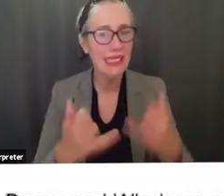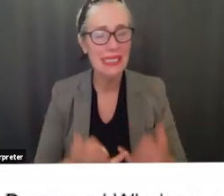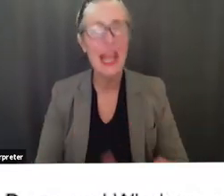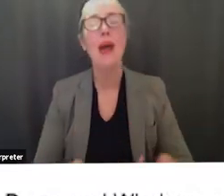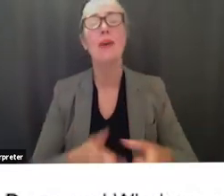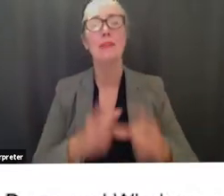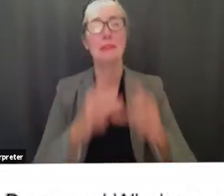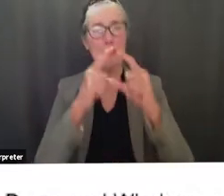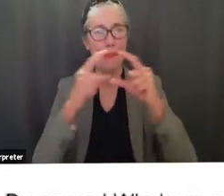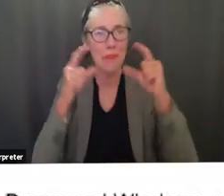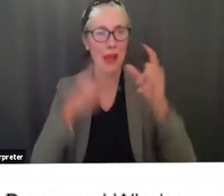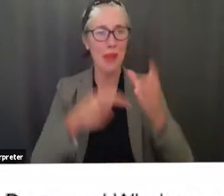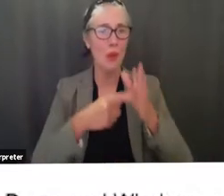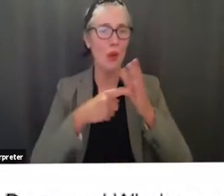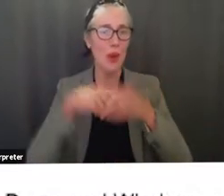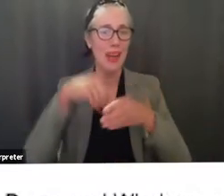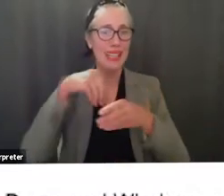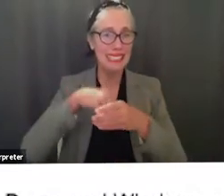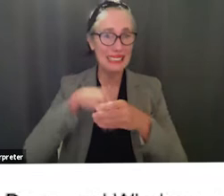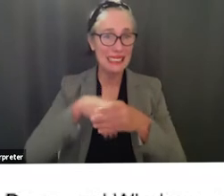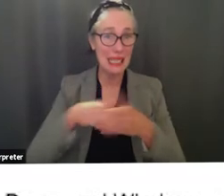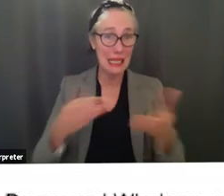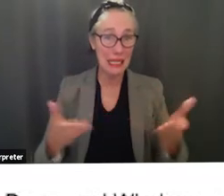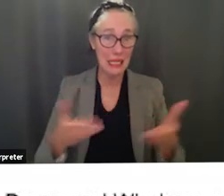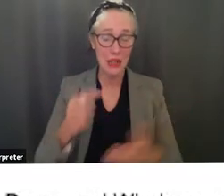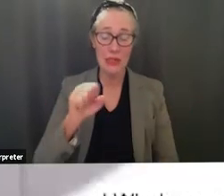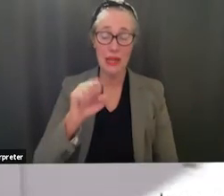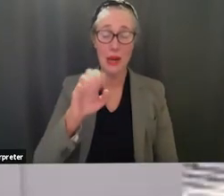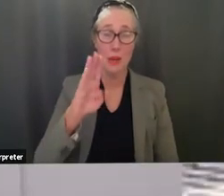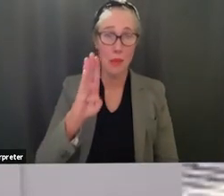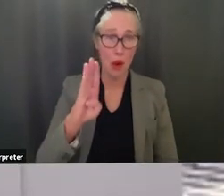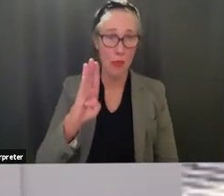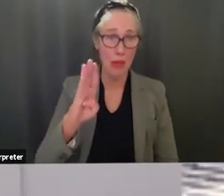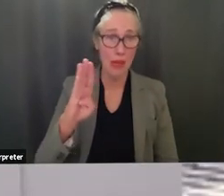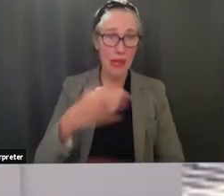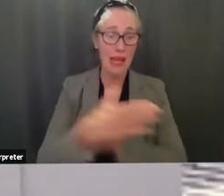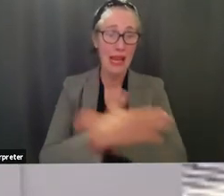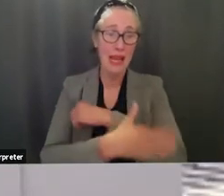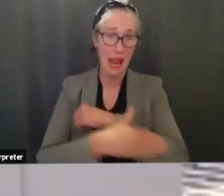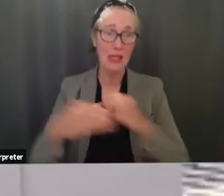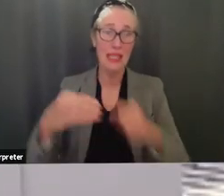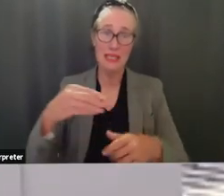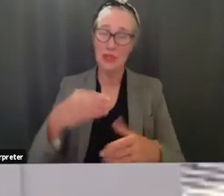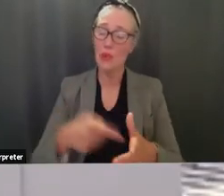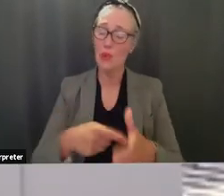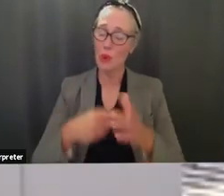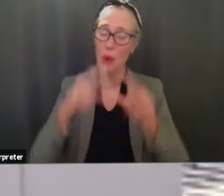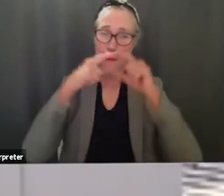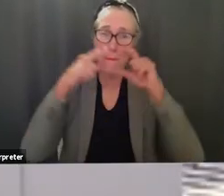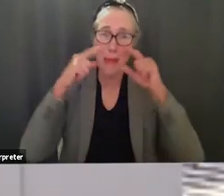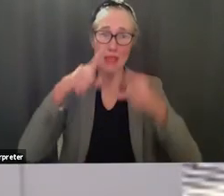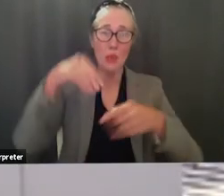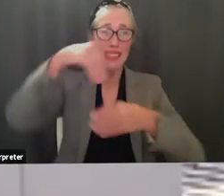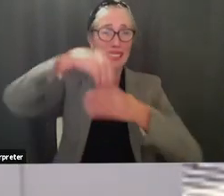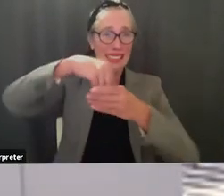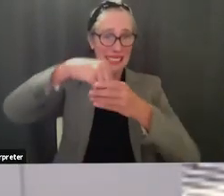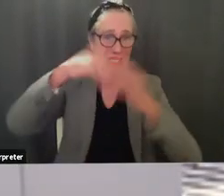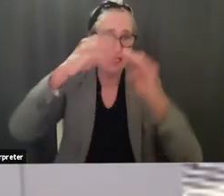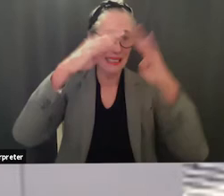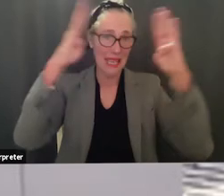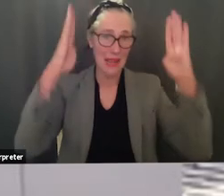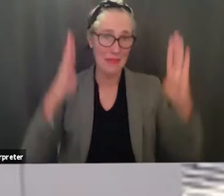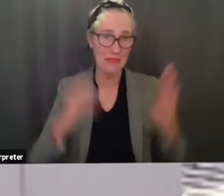in santa barbara county um for all is a change that's happened and so uh we will continue